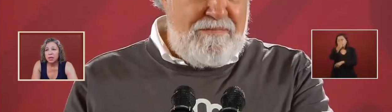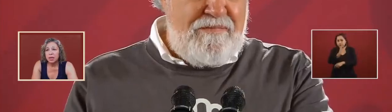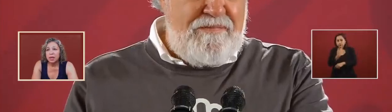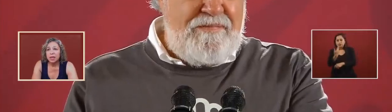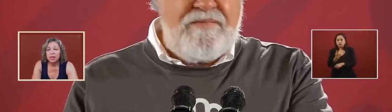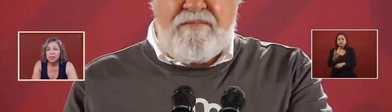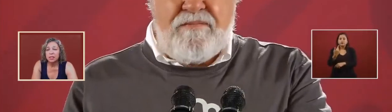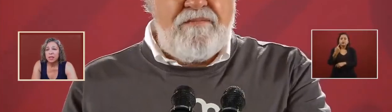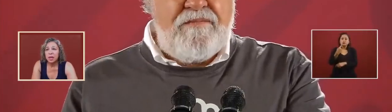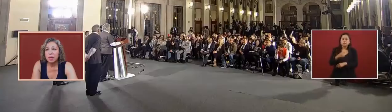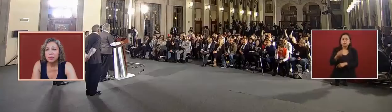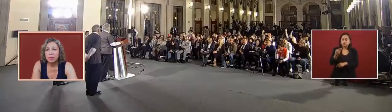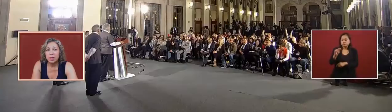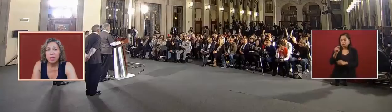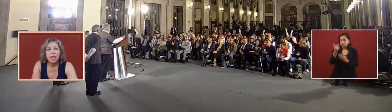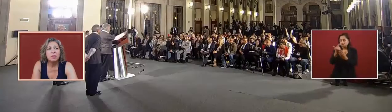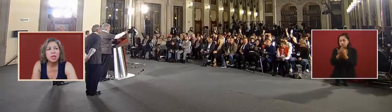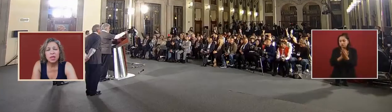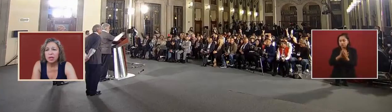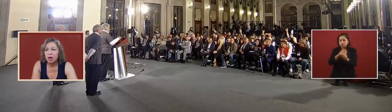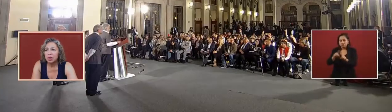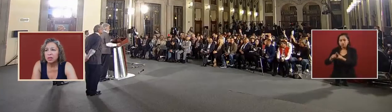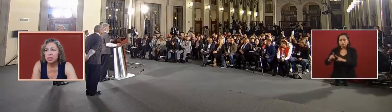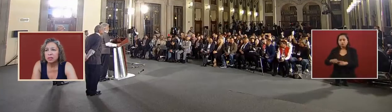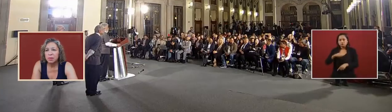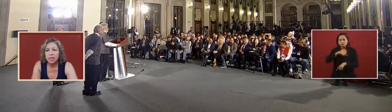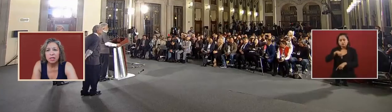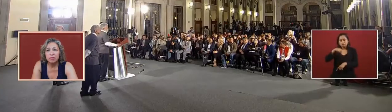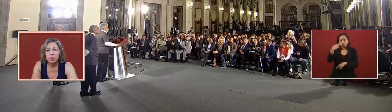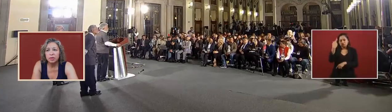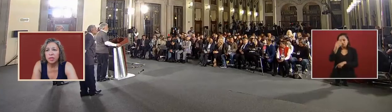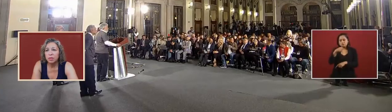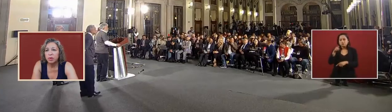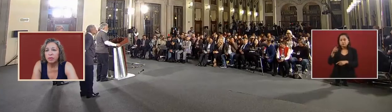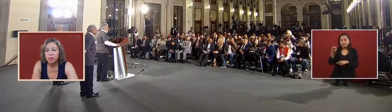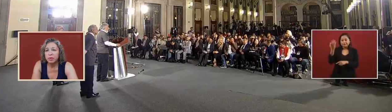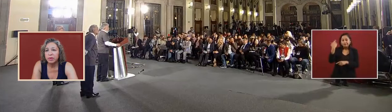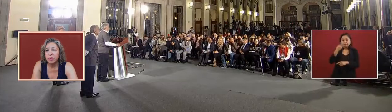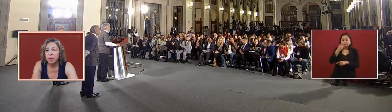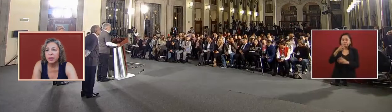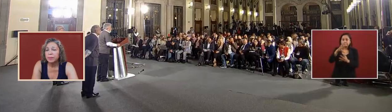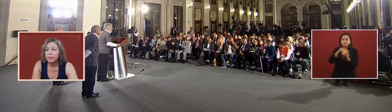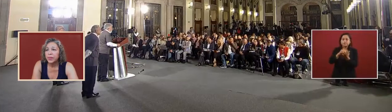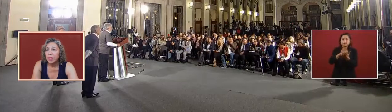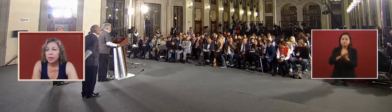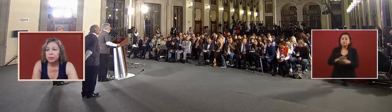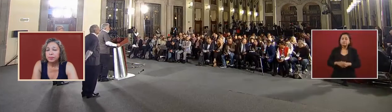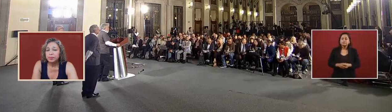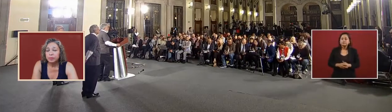yes um 80 million calls by telephone that we've been reviewing